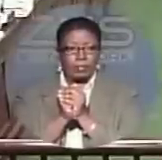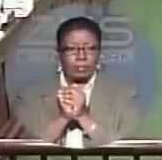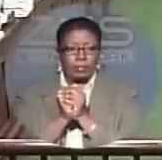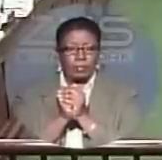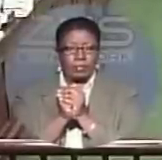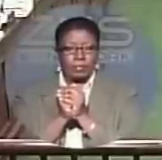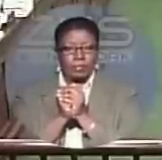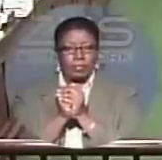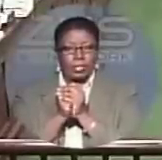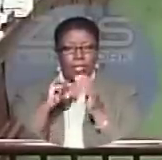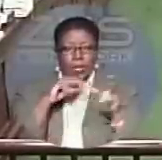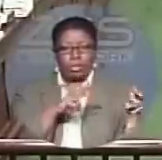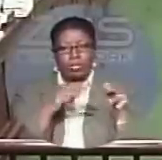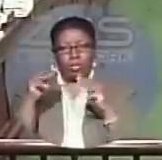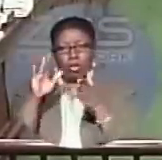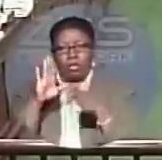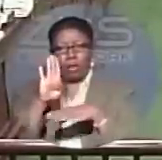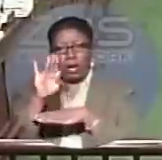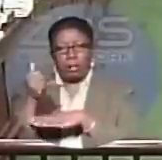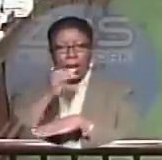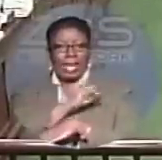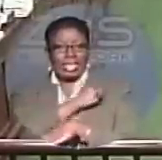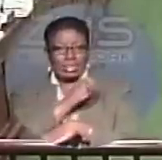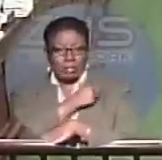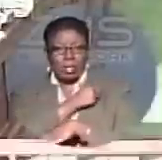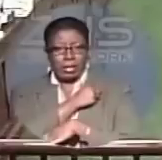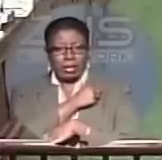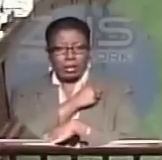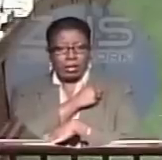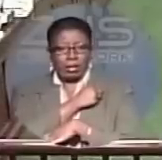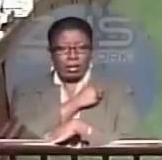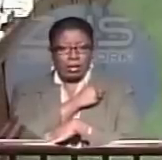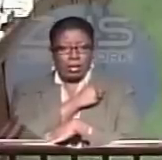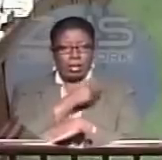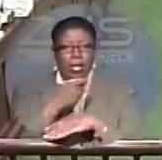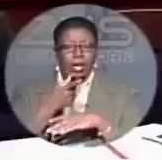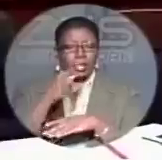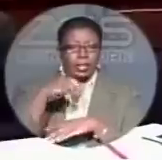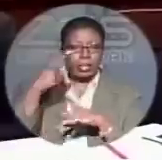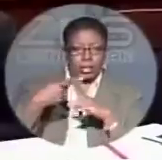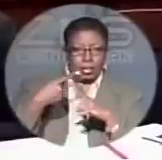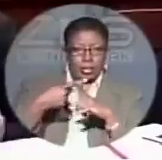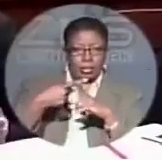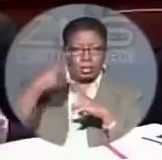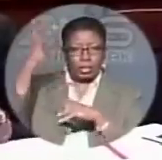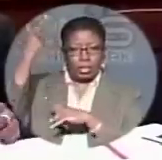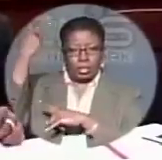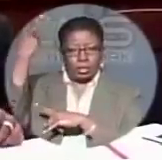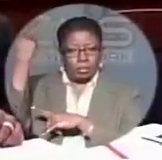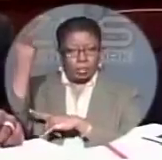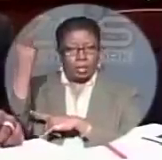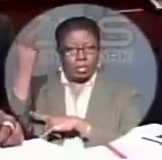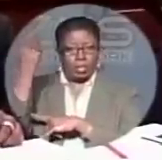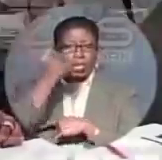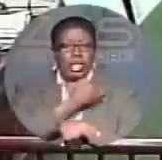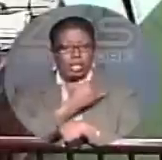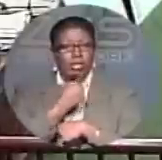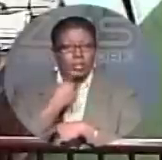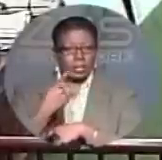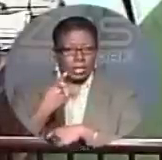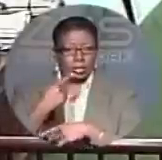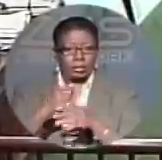it was an alleged move by Smith that Prime Minister Hubert Ingram took exception to. I said to the member for